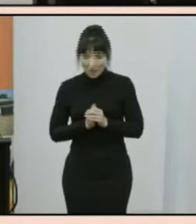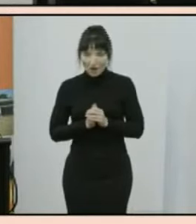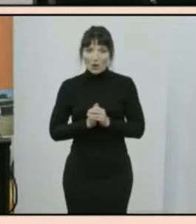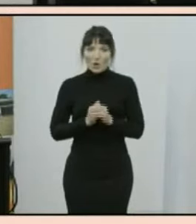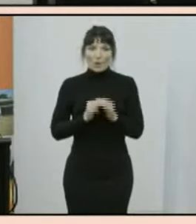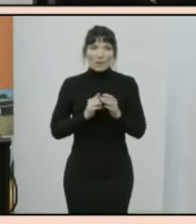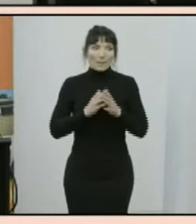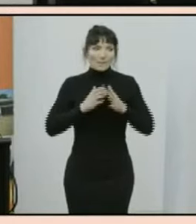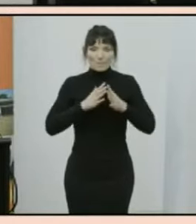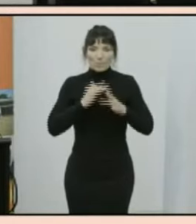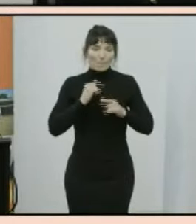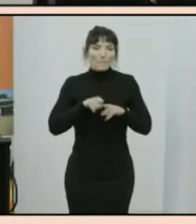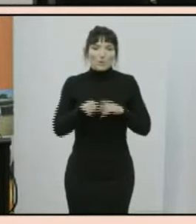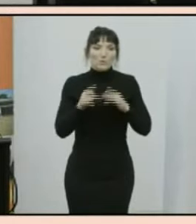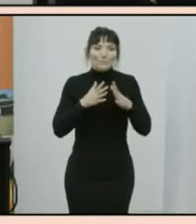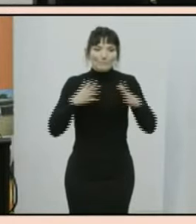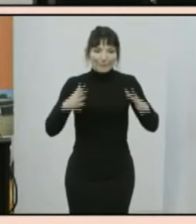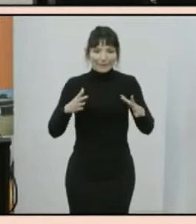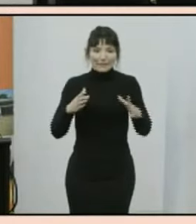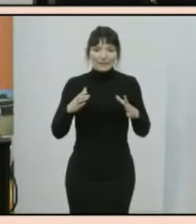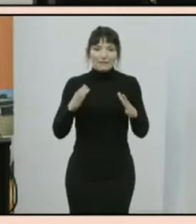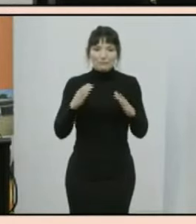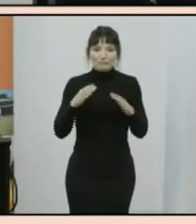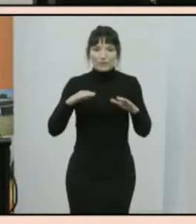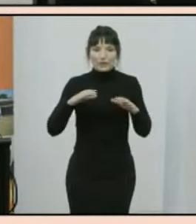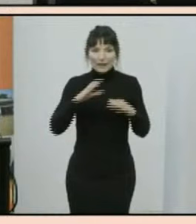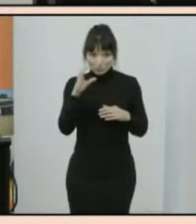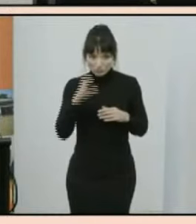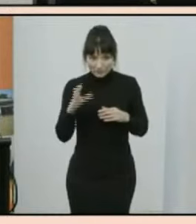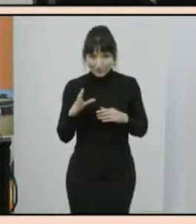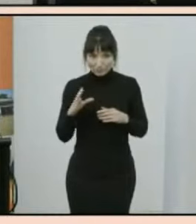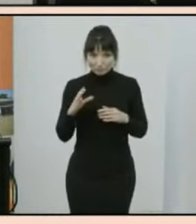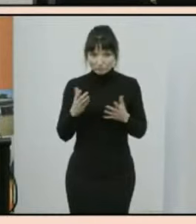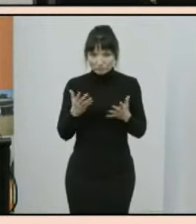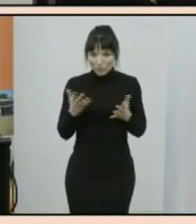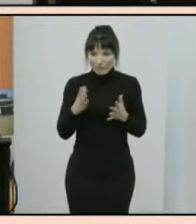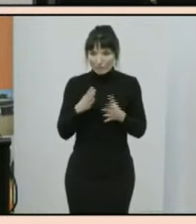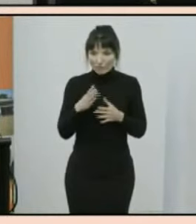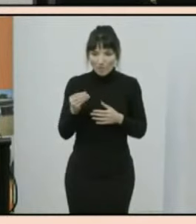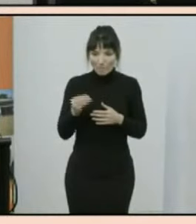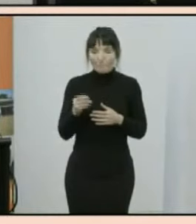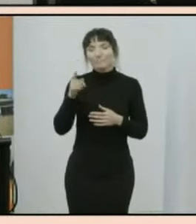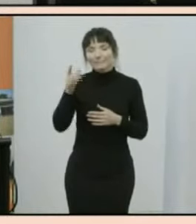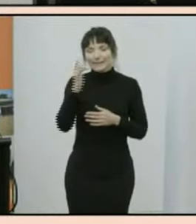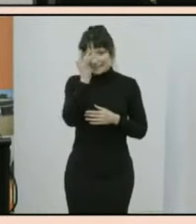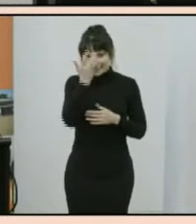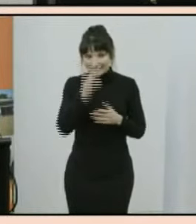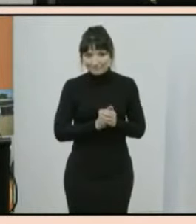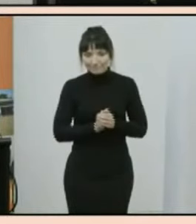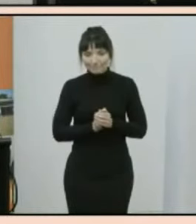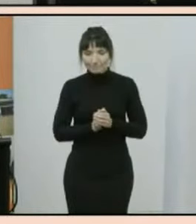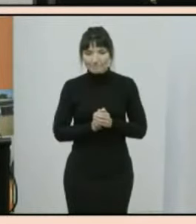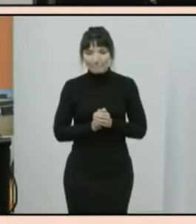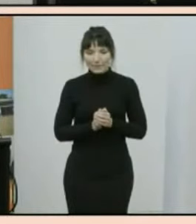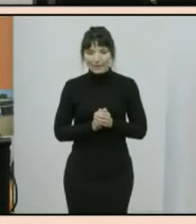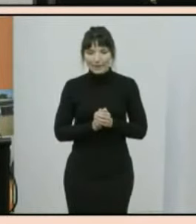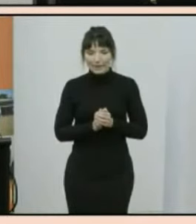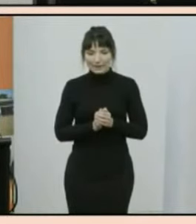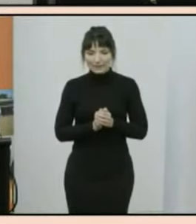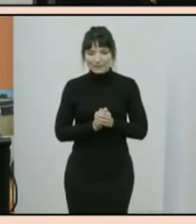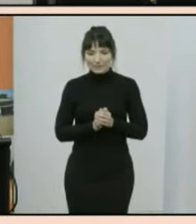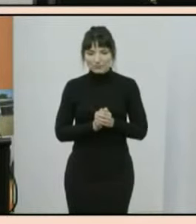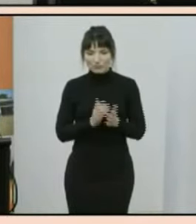220 000 additional people counted making india now the second highest overseas born population after england and